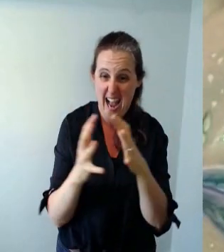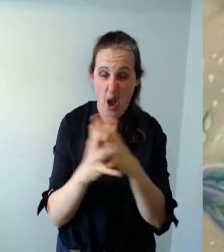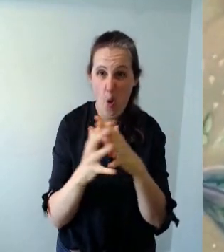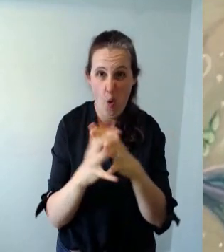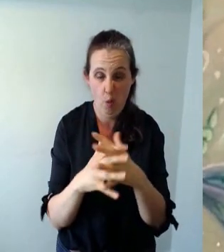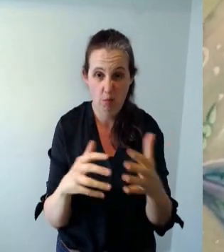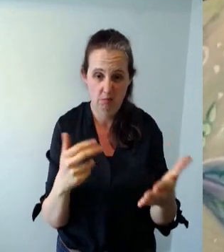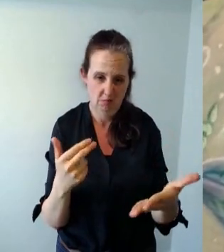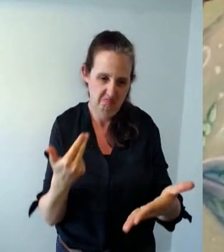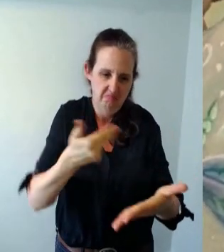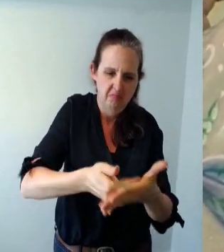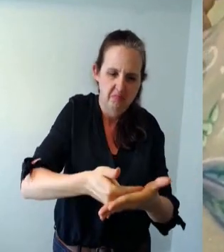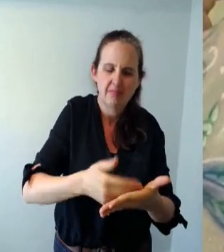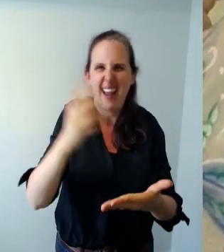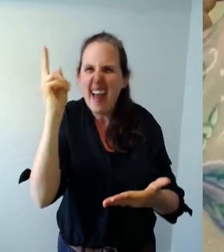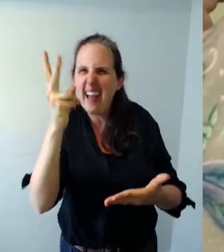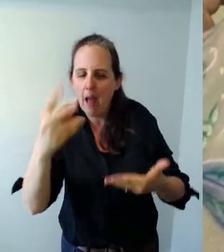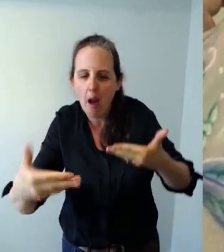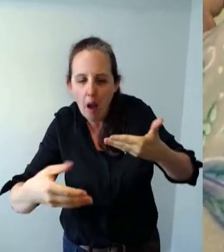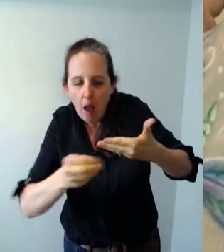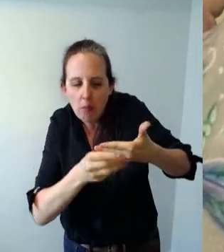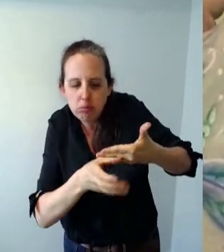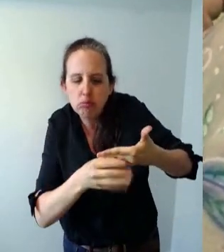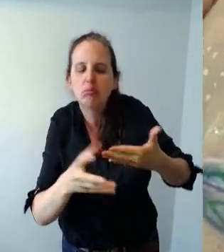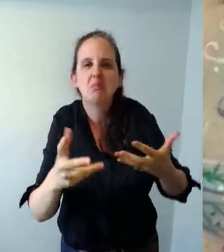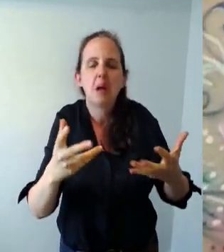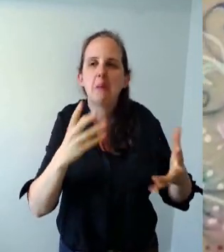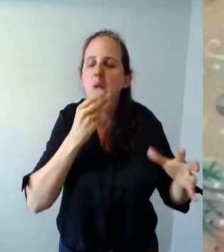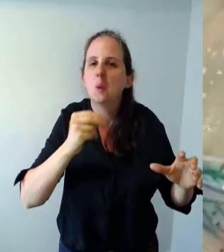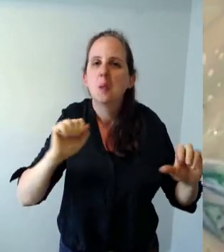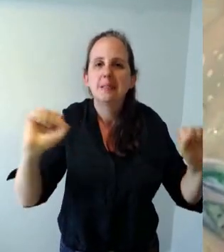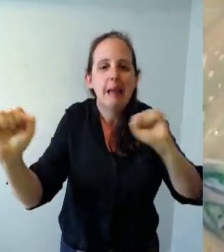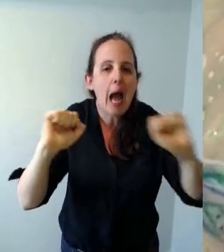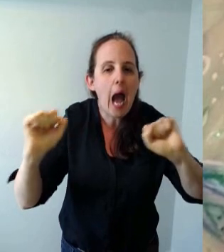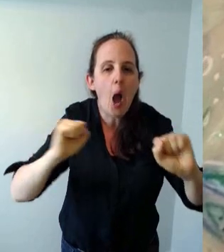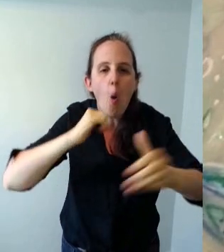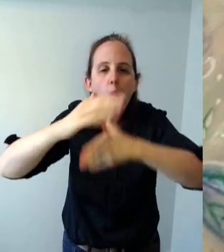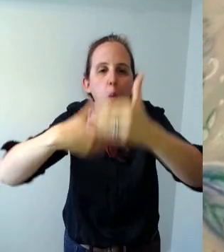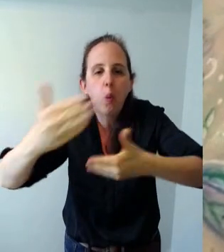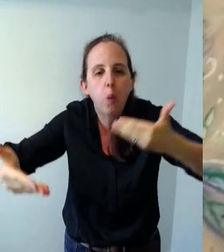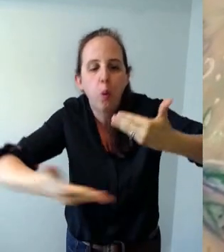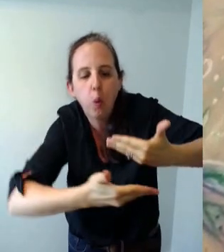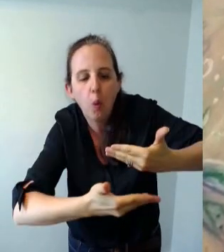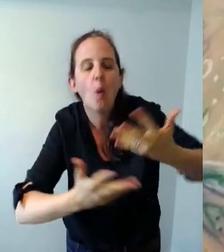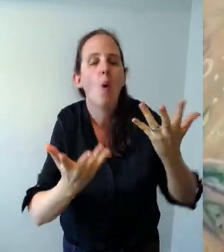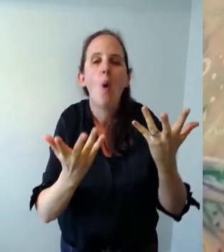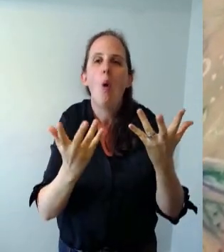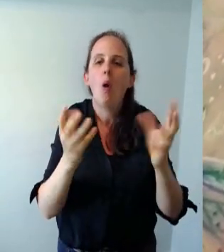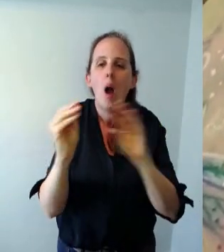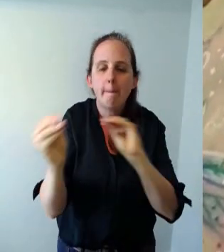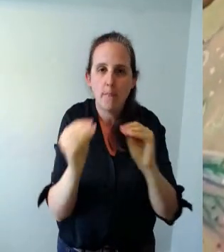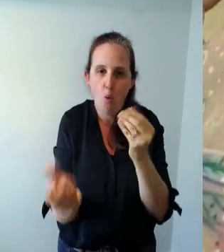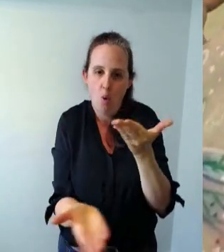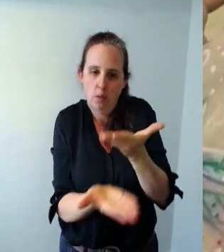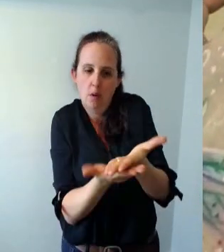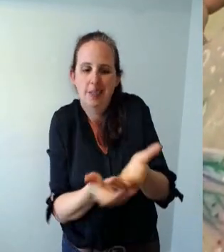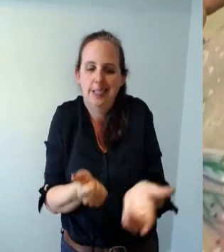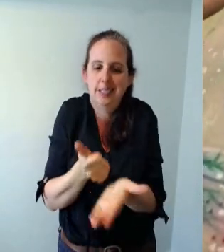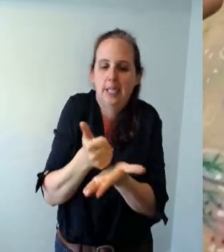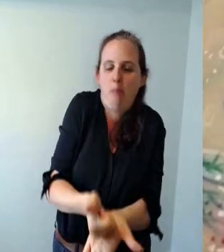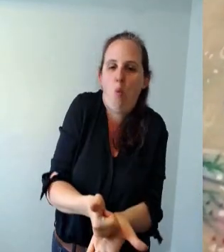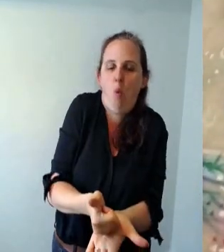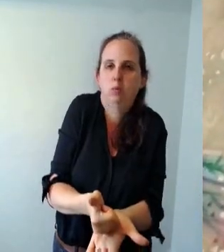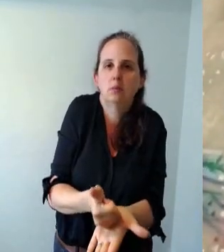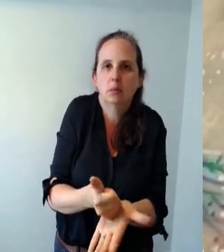have something soft underneath either a piece of cardboard the trusty tea towel uh to do the